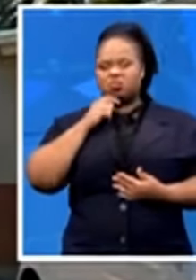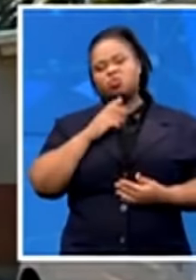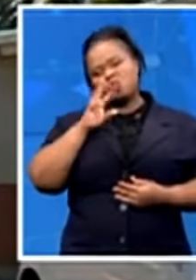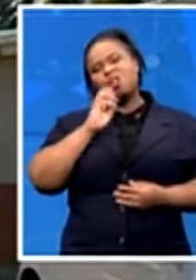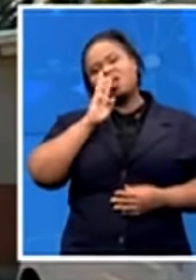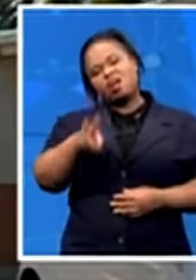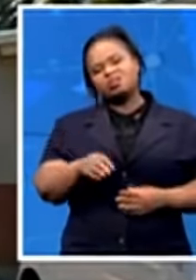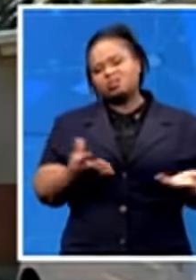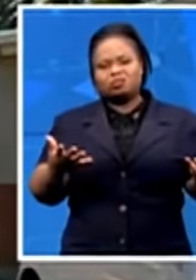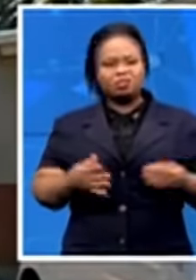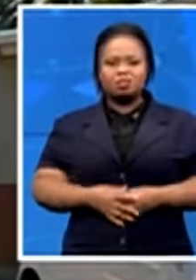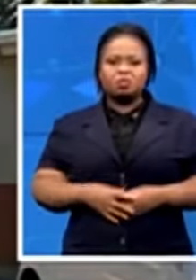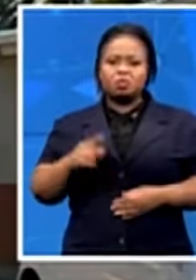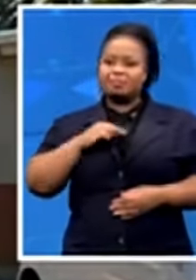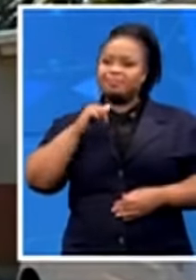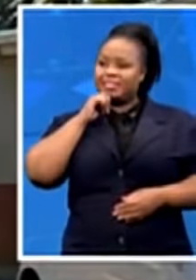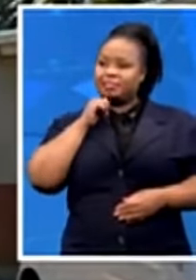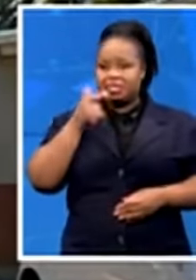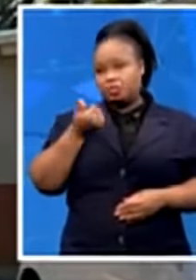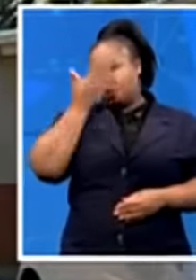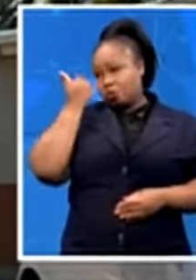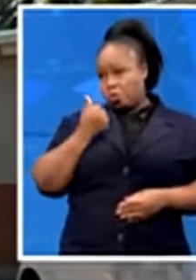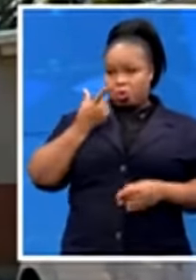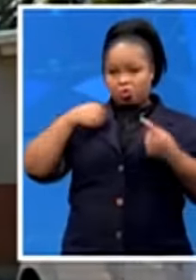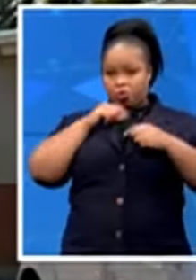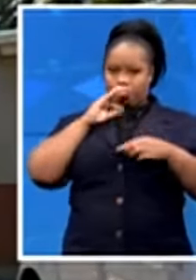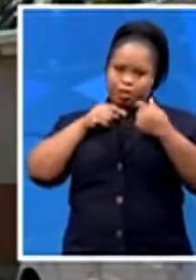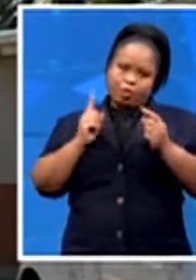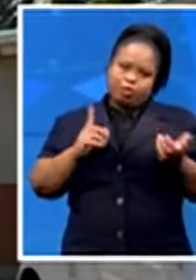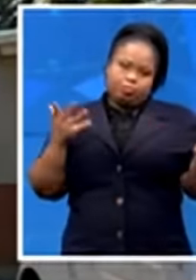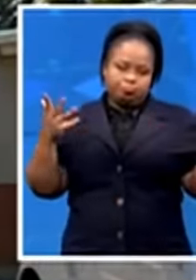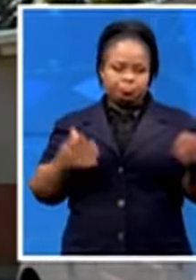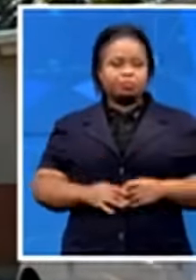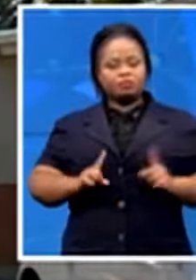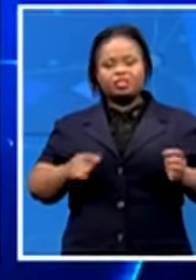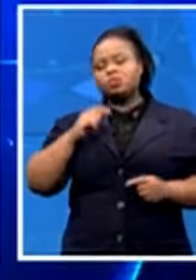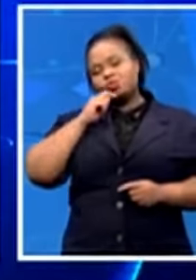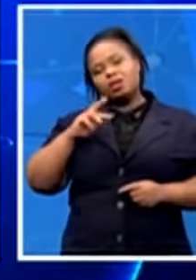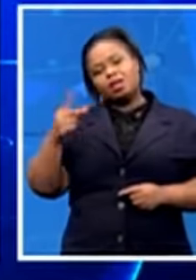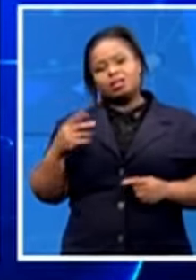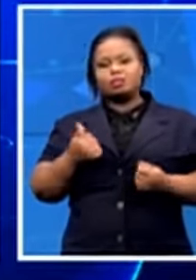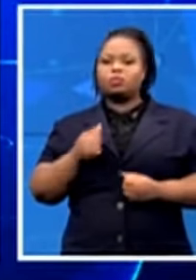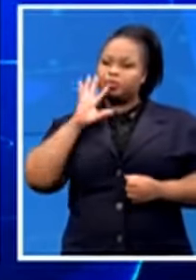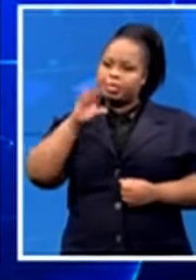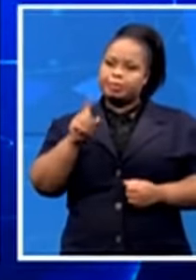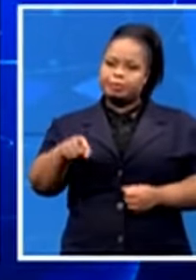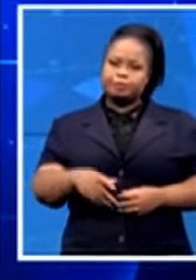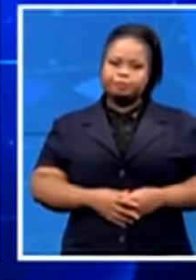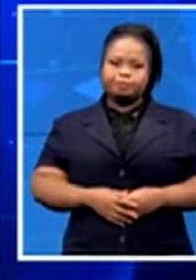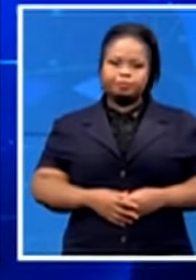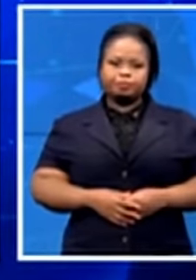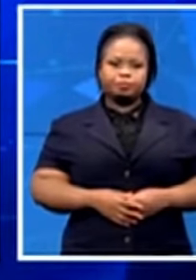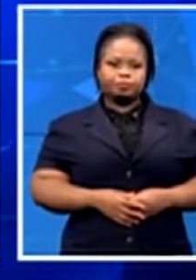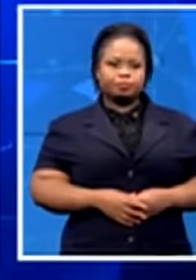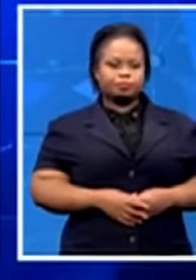we don't know what we are talking about. But we'll have to ask those questions. Yeah, definitely, indeed, to get the